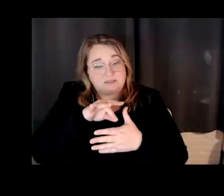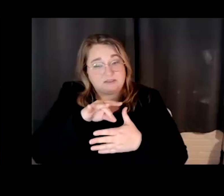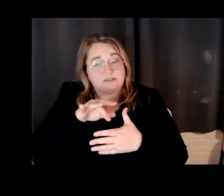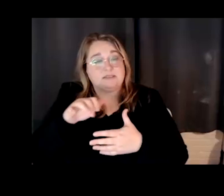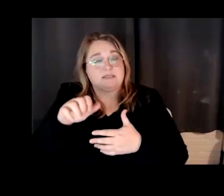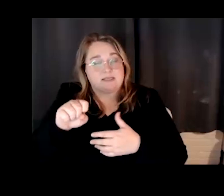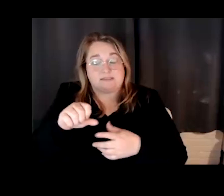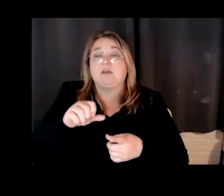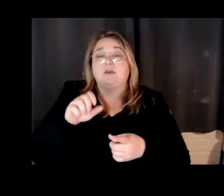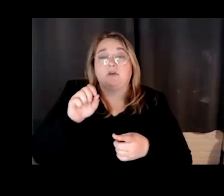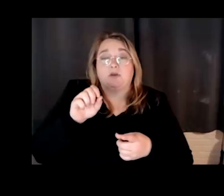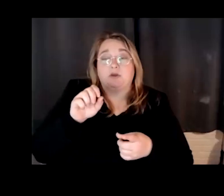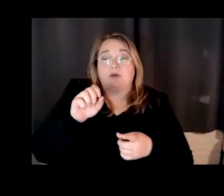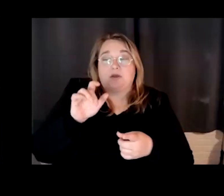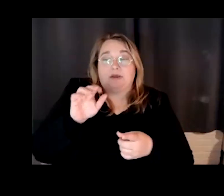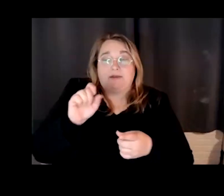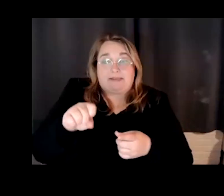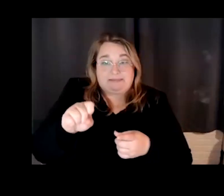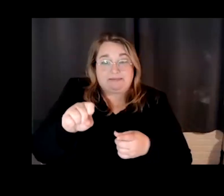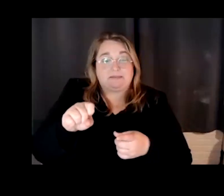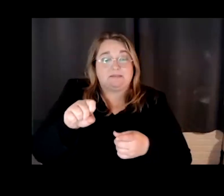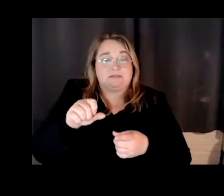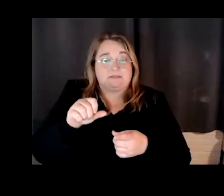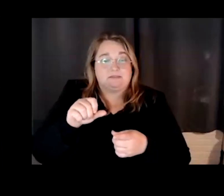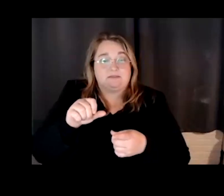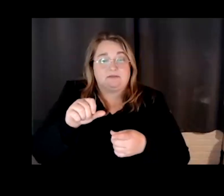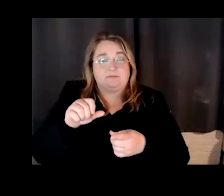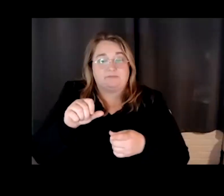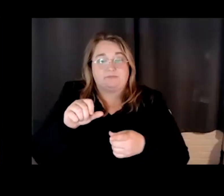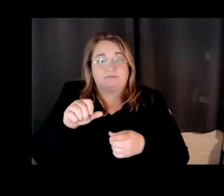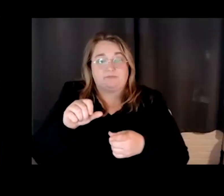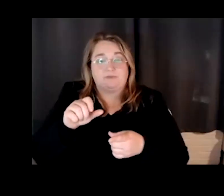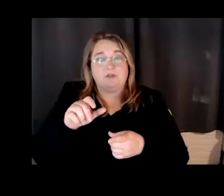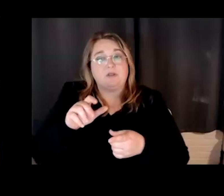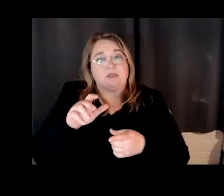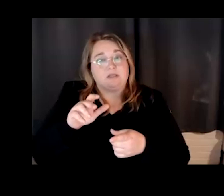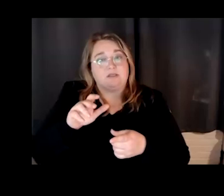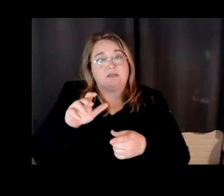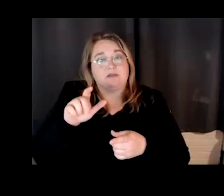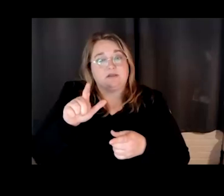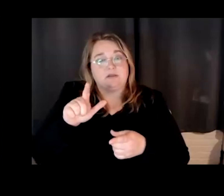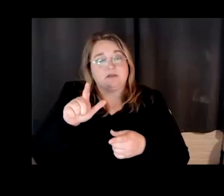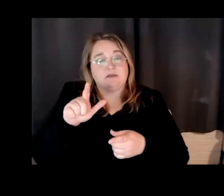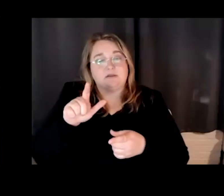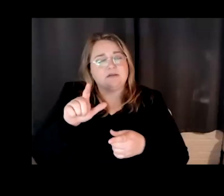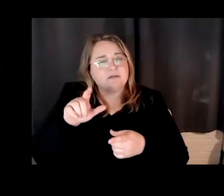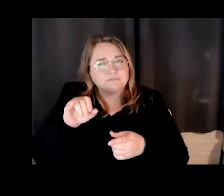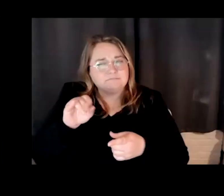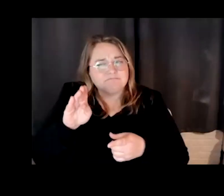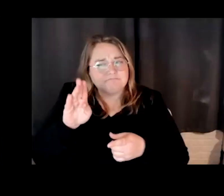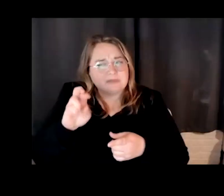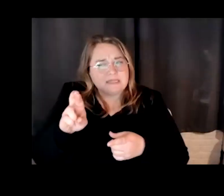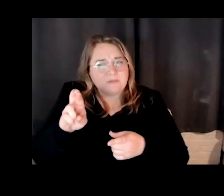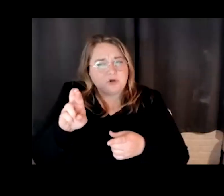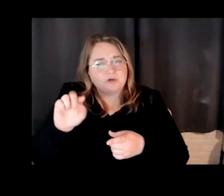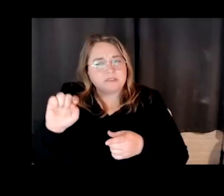Yeah. Libra text is one. There is a, there's a, there's a somewhat steep learning curve with Libra text, but it does have its remixer that you